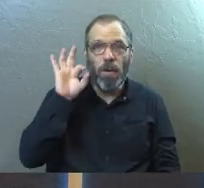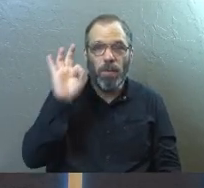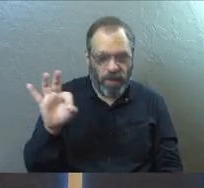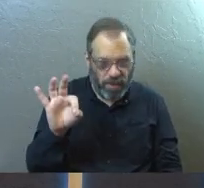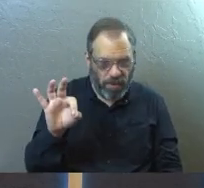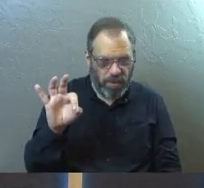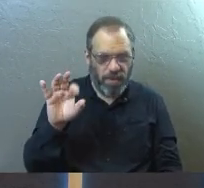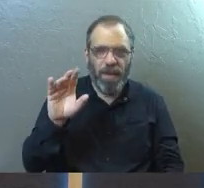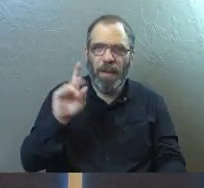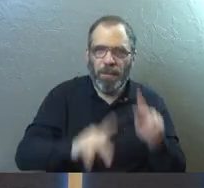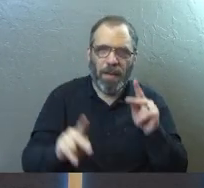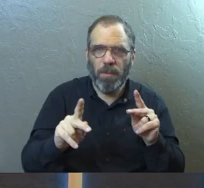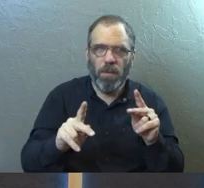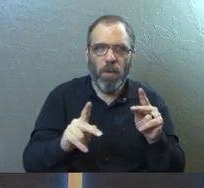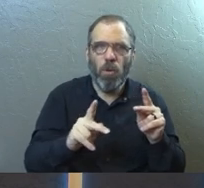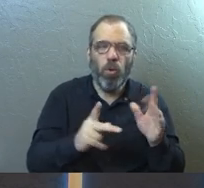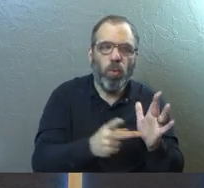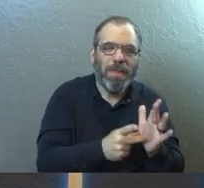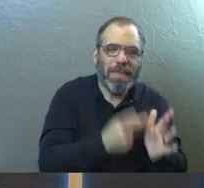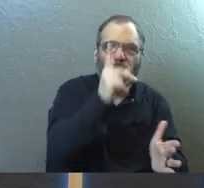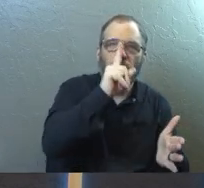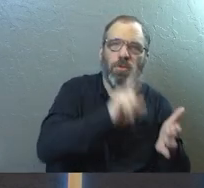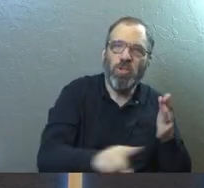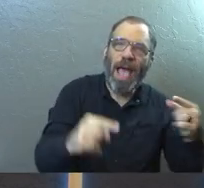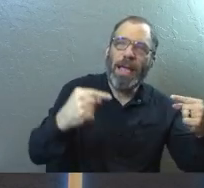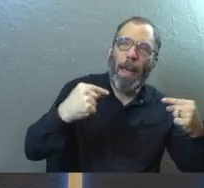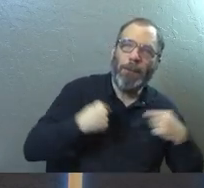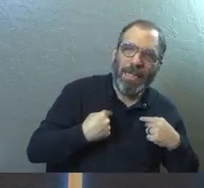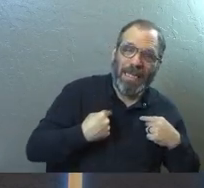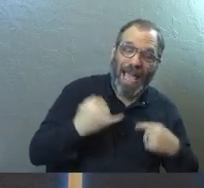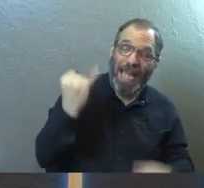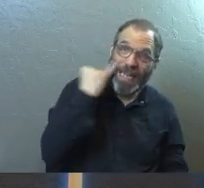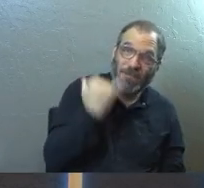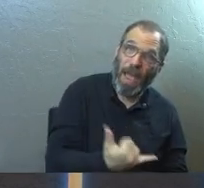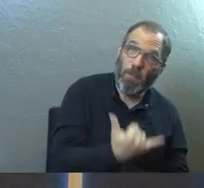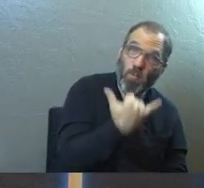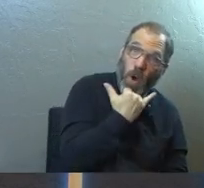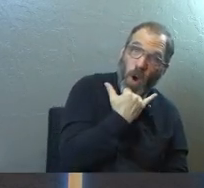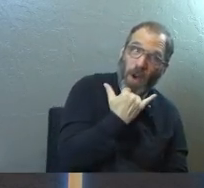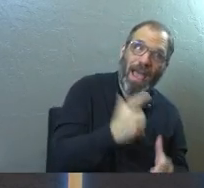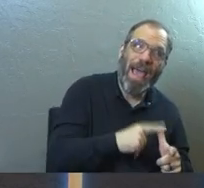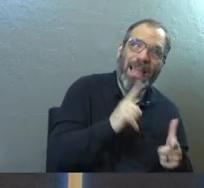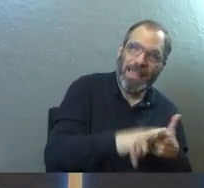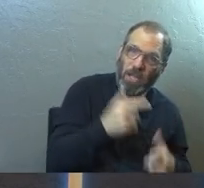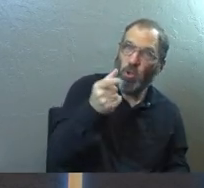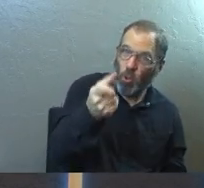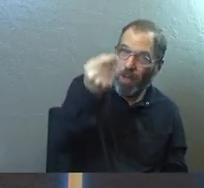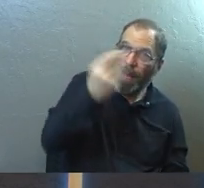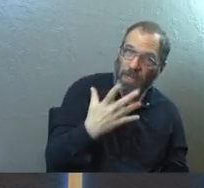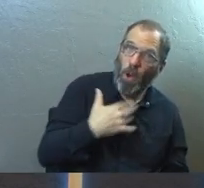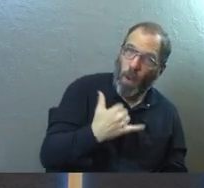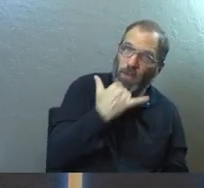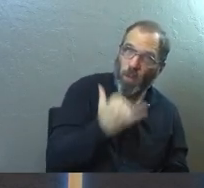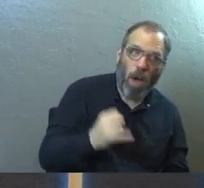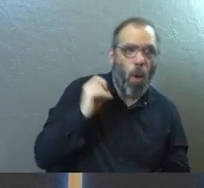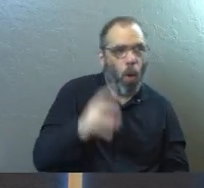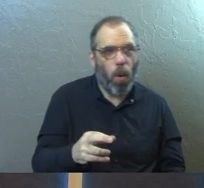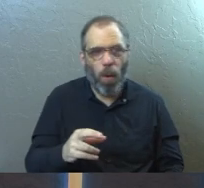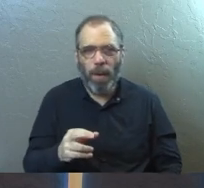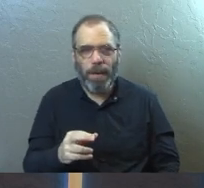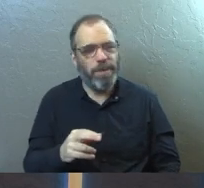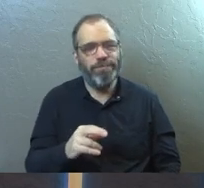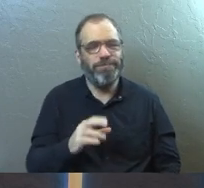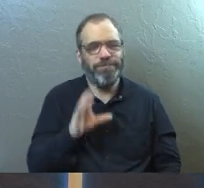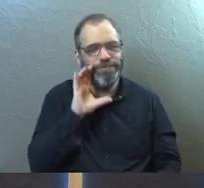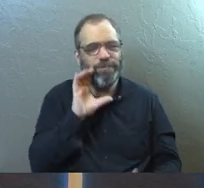to people who are going to double-check me. And when I'm wrong on something, you're going to let me know I was wrong on something. Or if you're